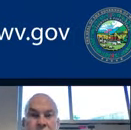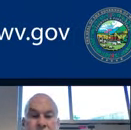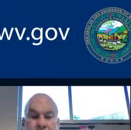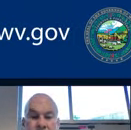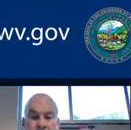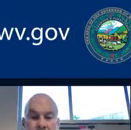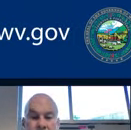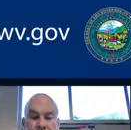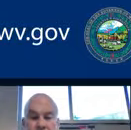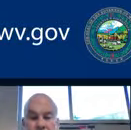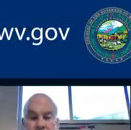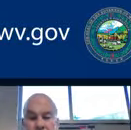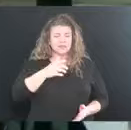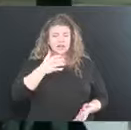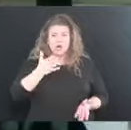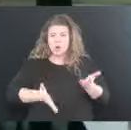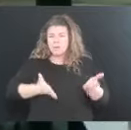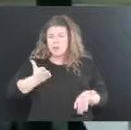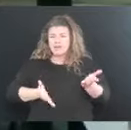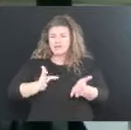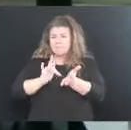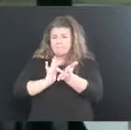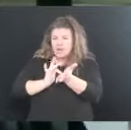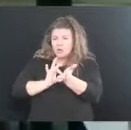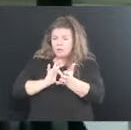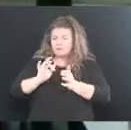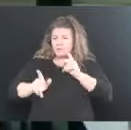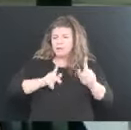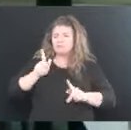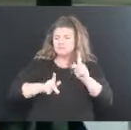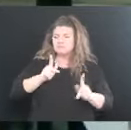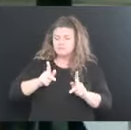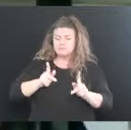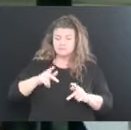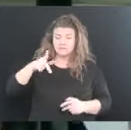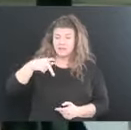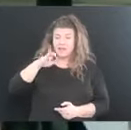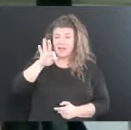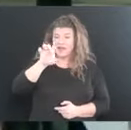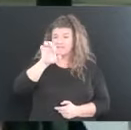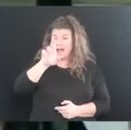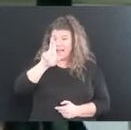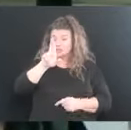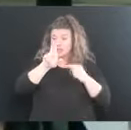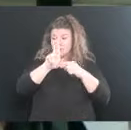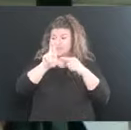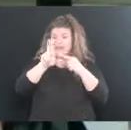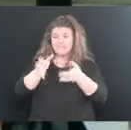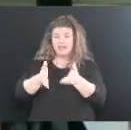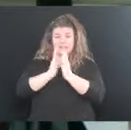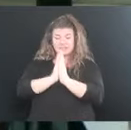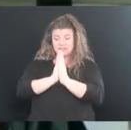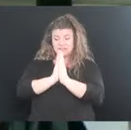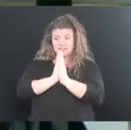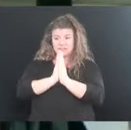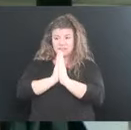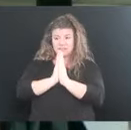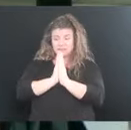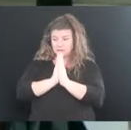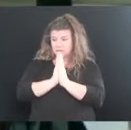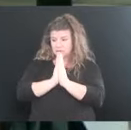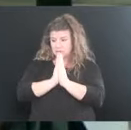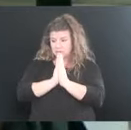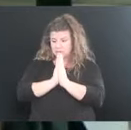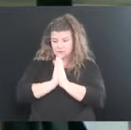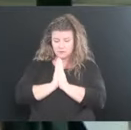probably for the medical people there, but Pfizer has asked that their pill be given an